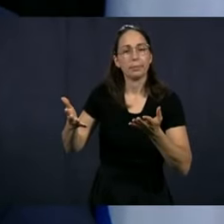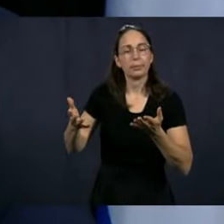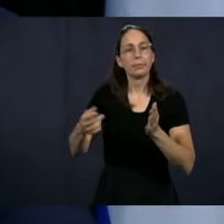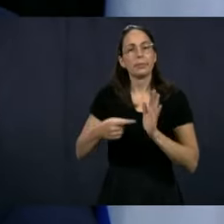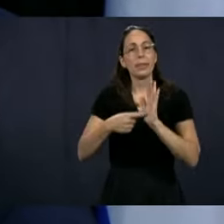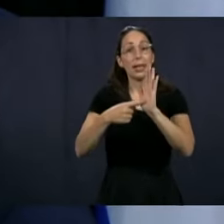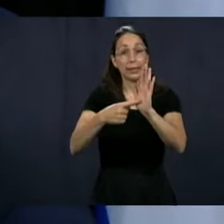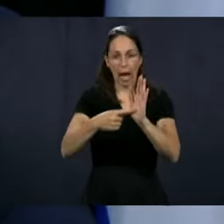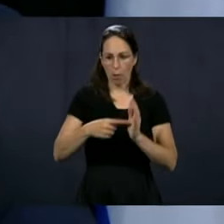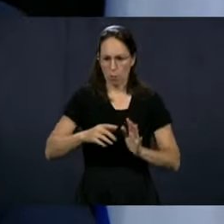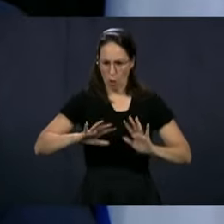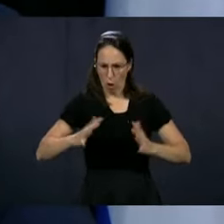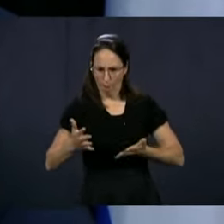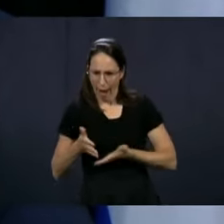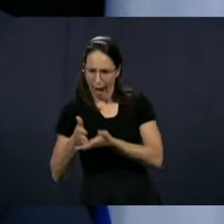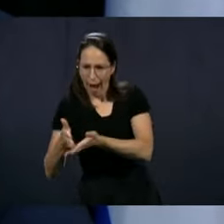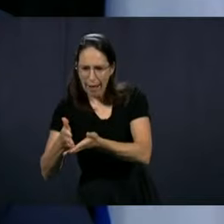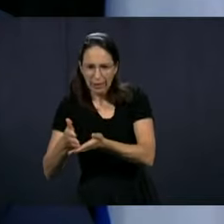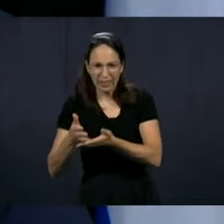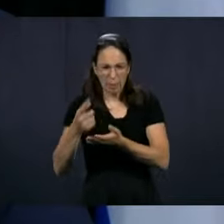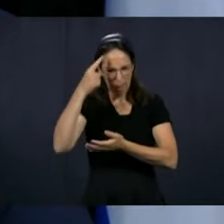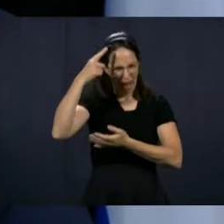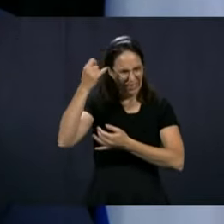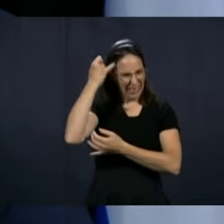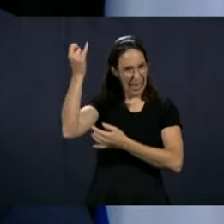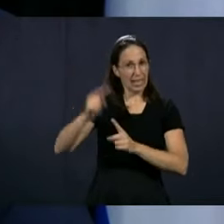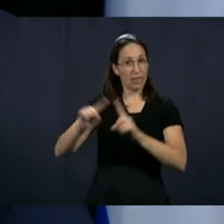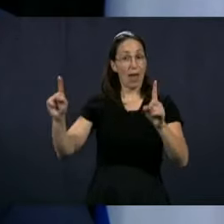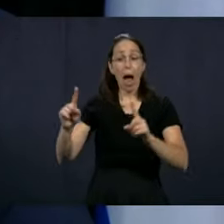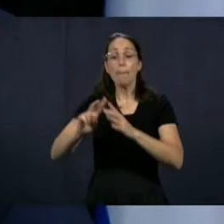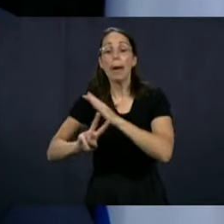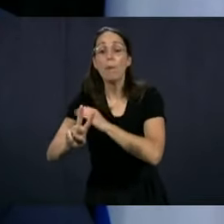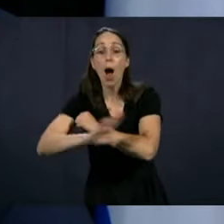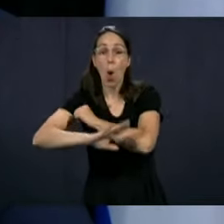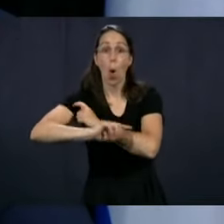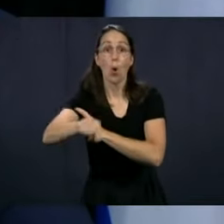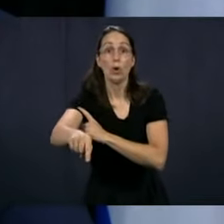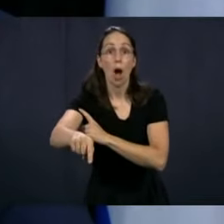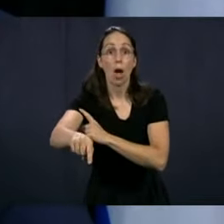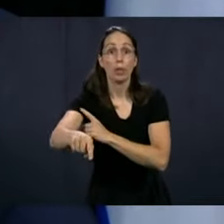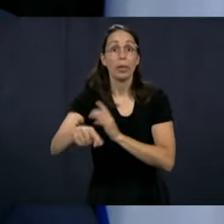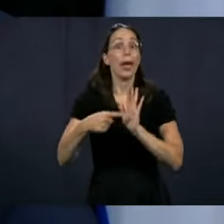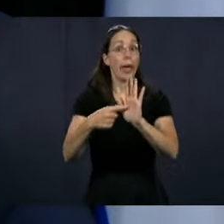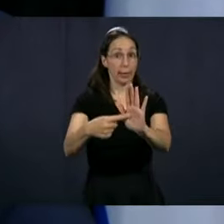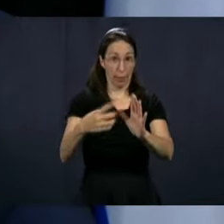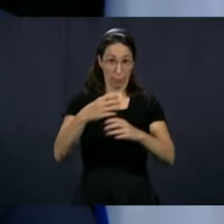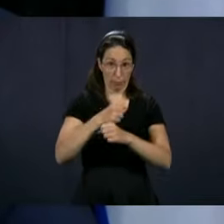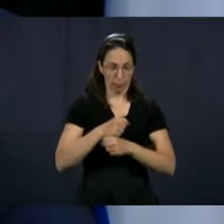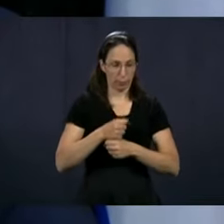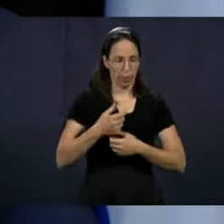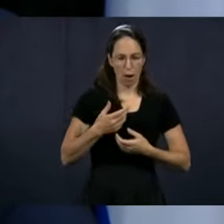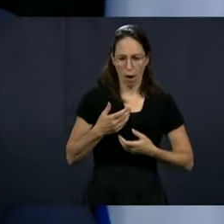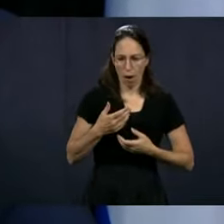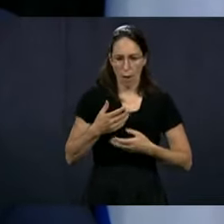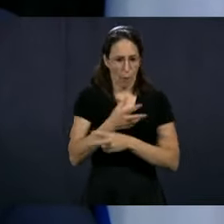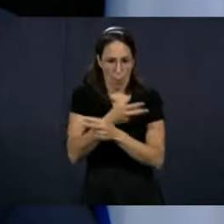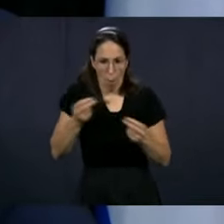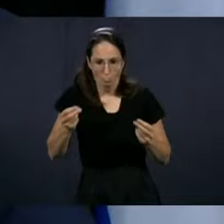in different approaches for back to school in the fall that